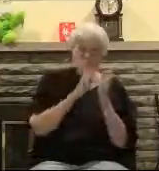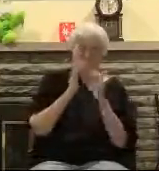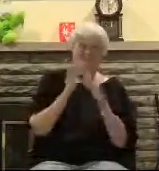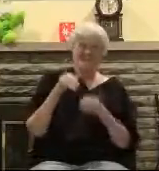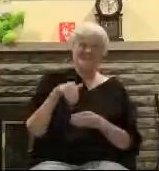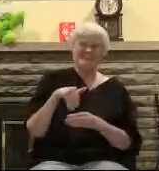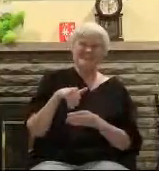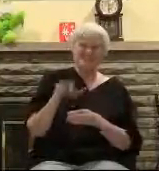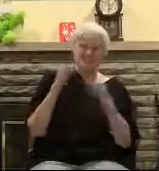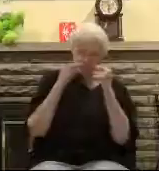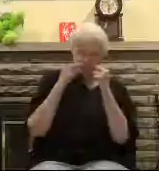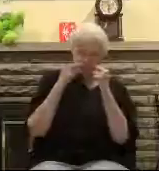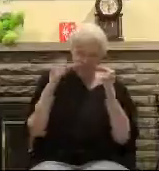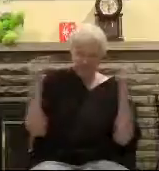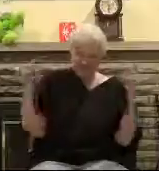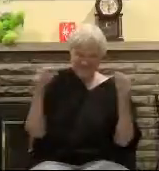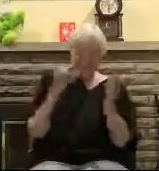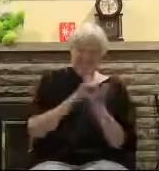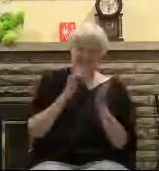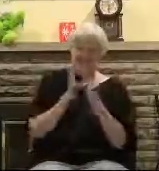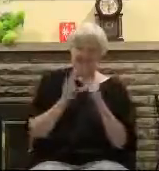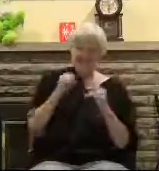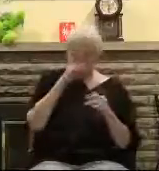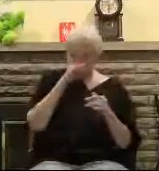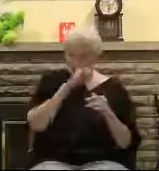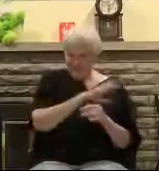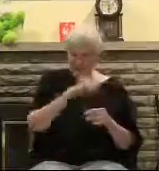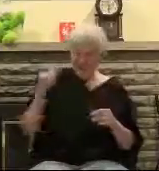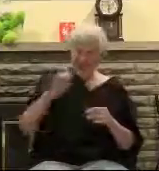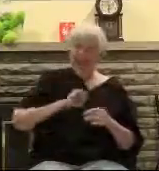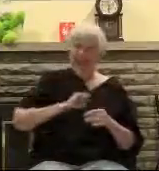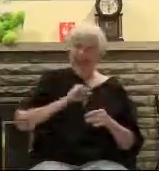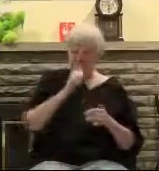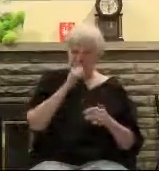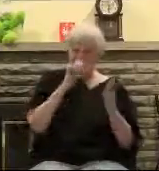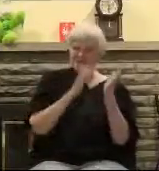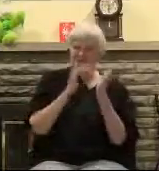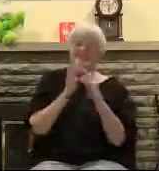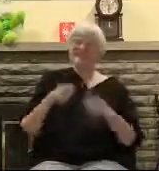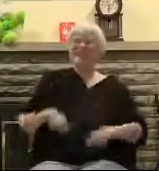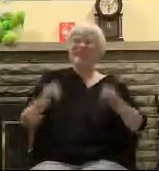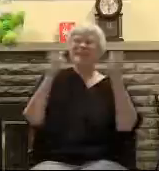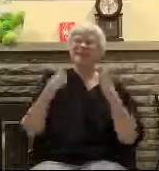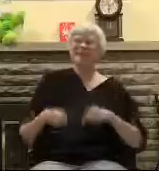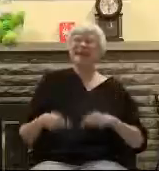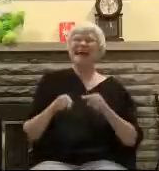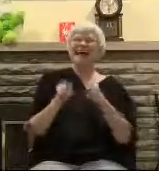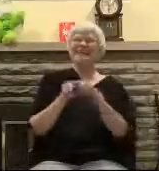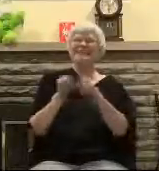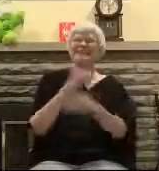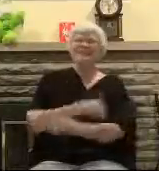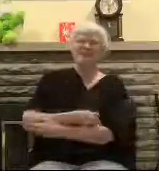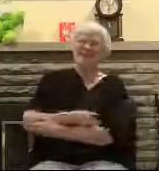sent Moses Jesus is I am Jesus came as a